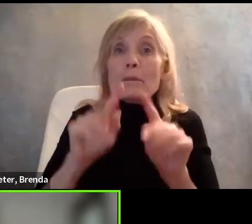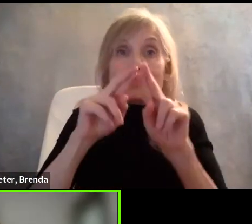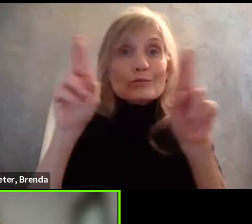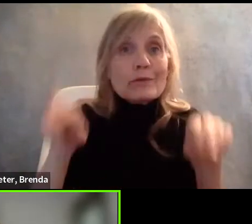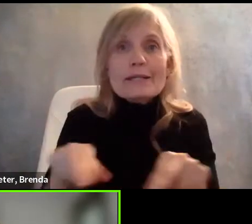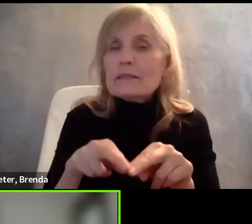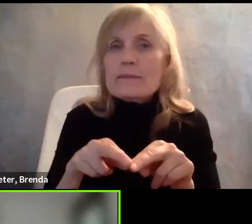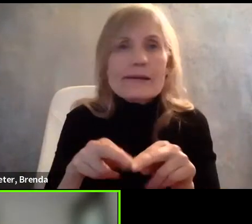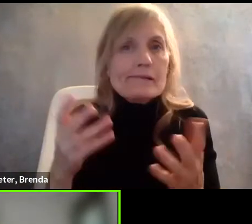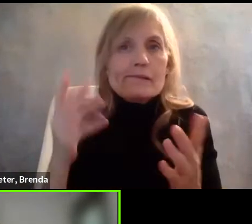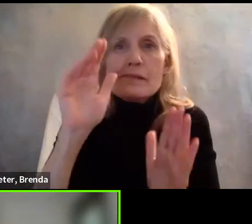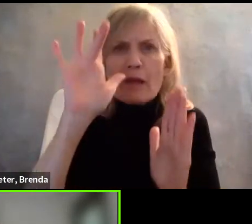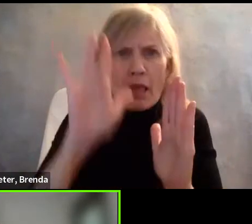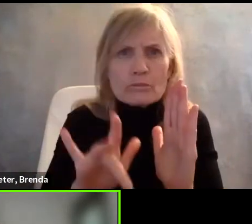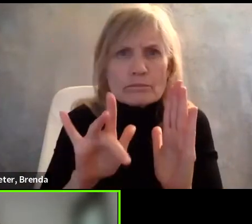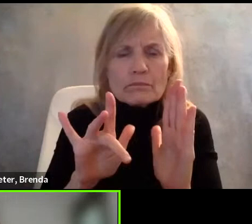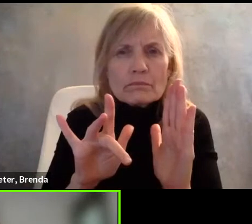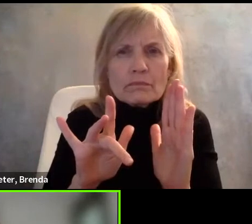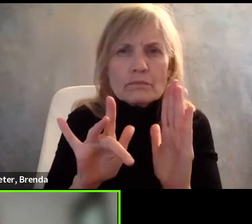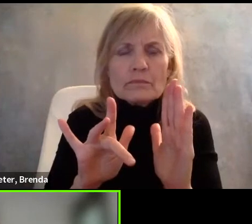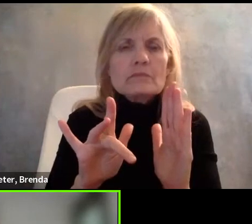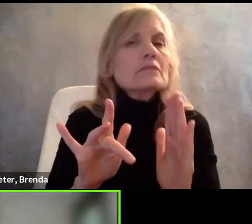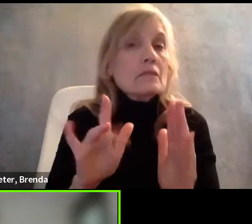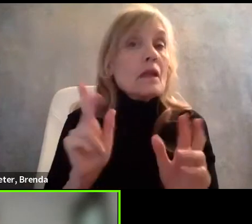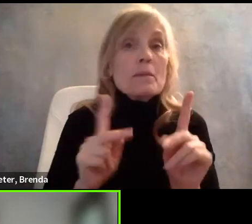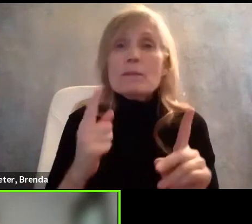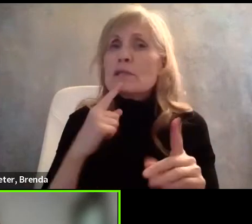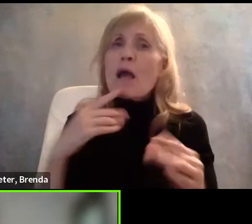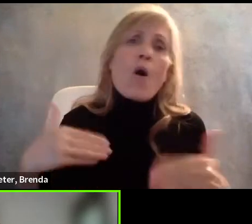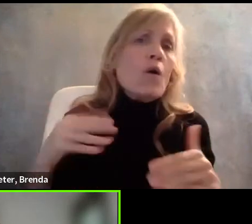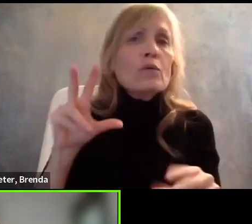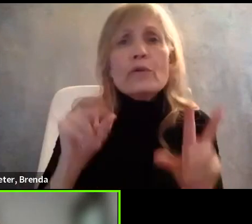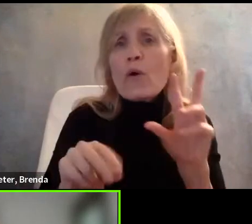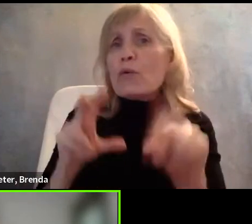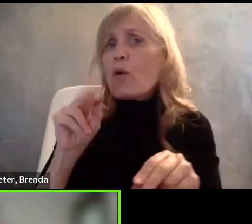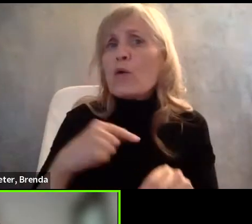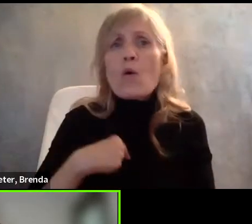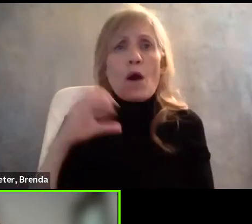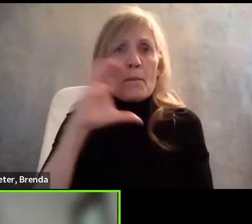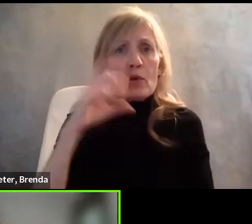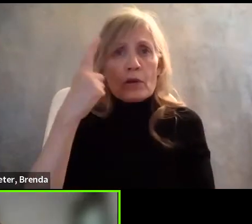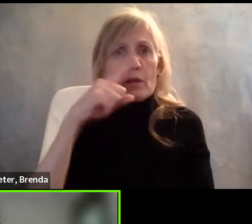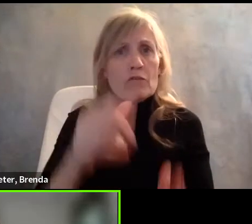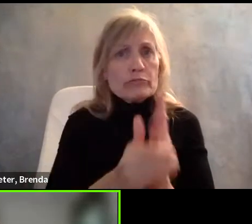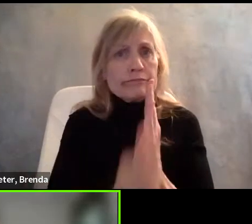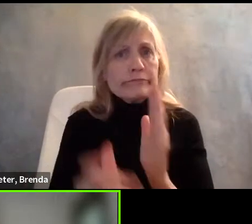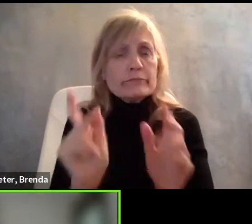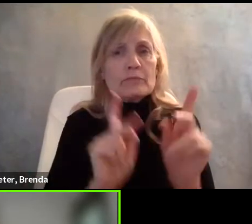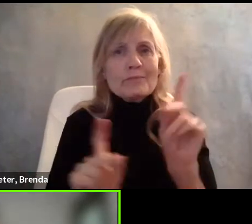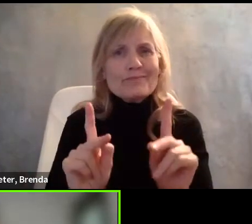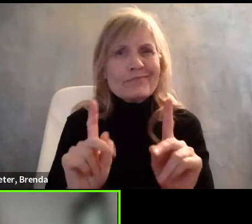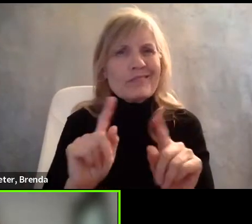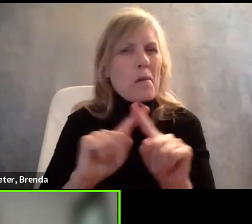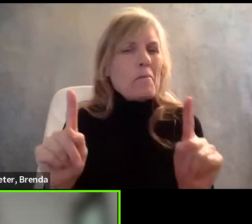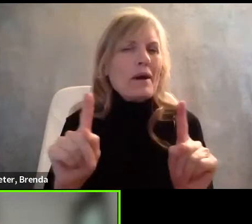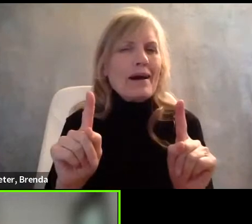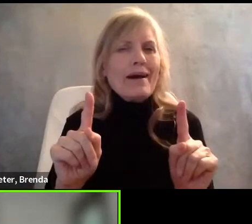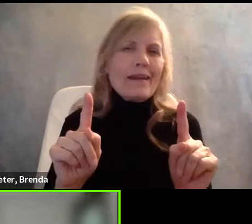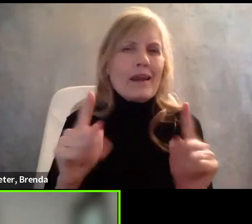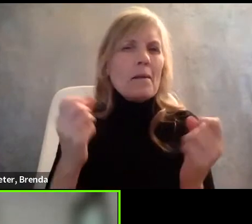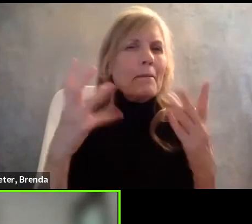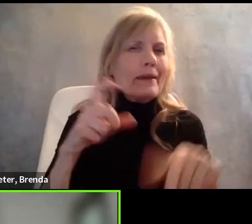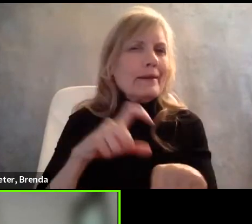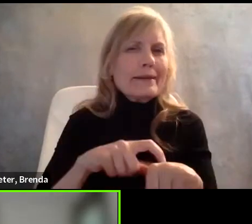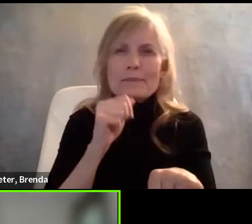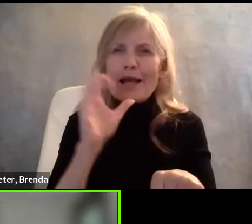when employers say they're looking for talent, they're not looking for this talent in a lot of cases.